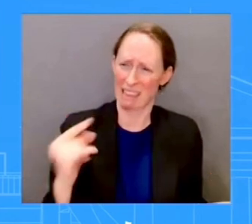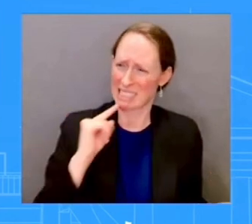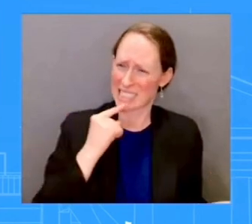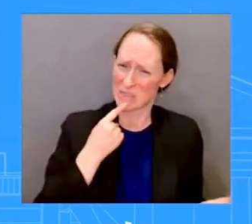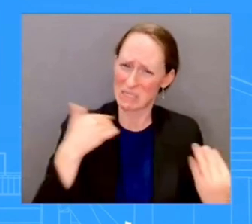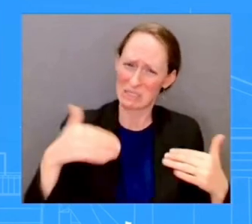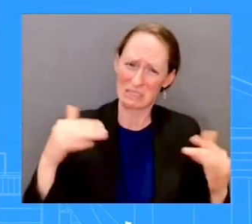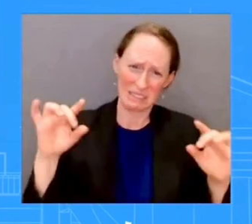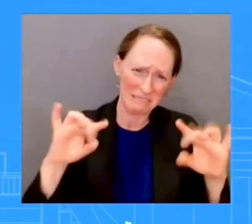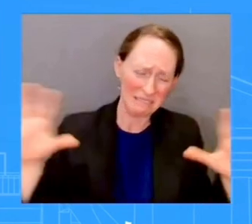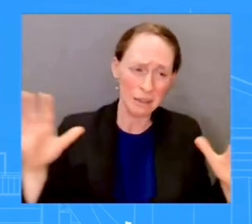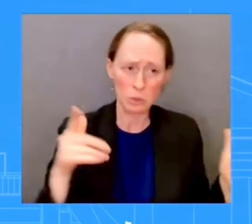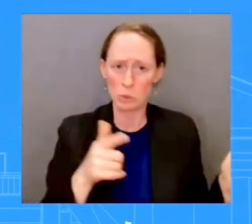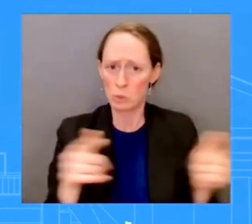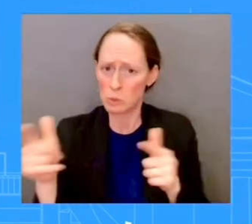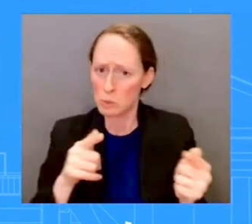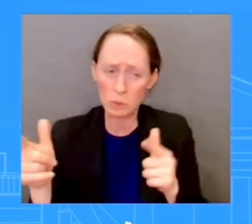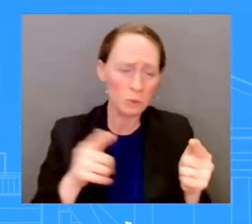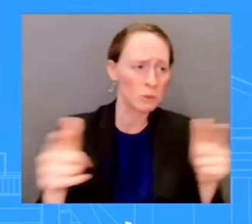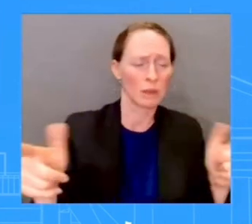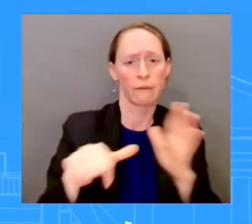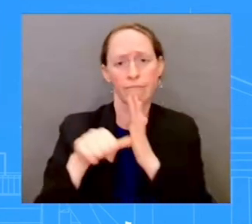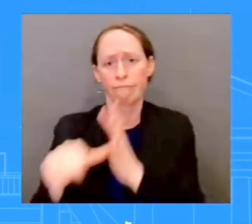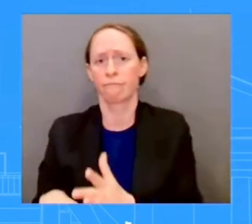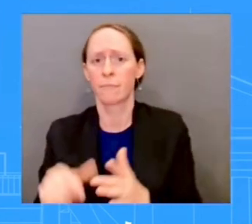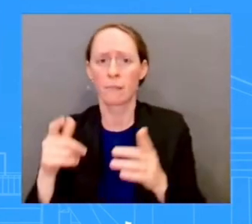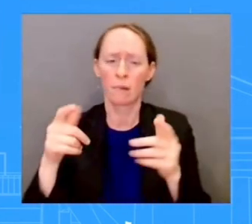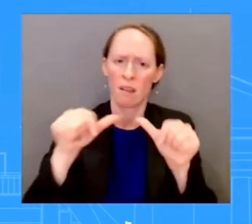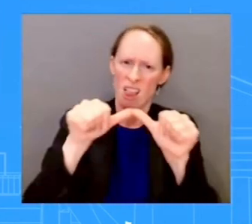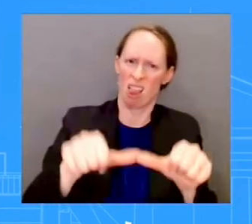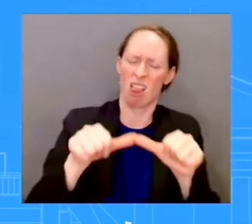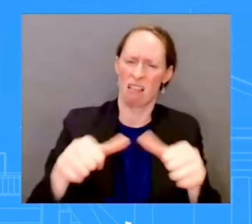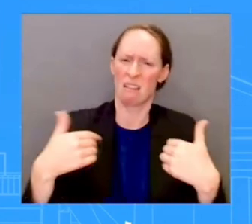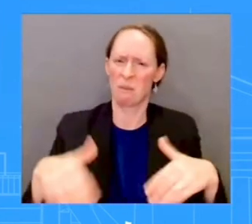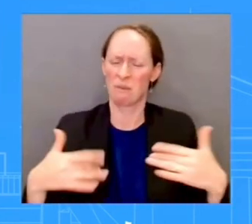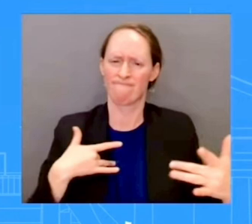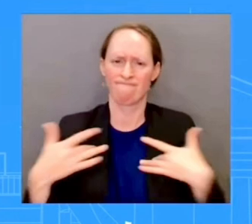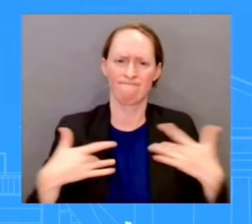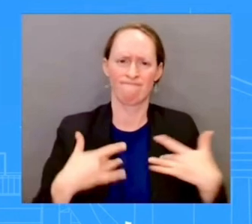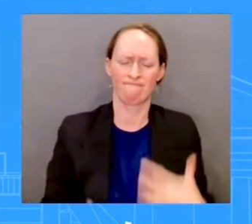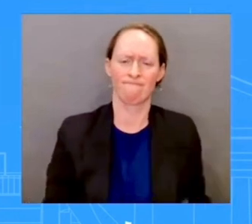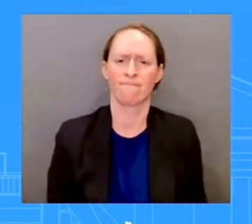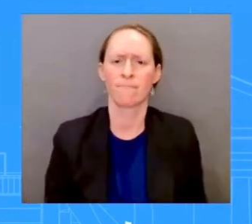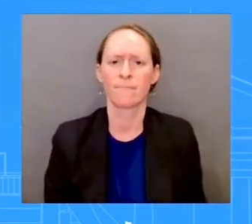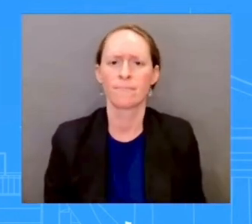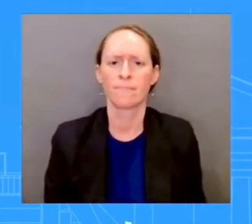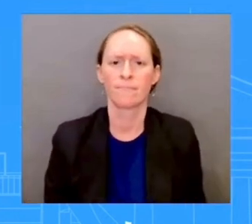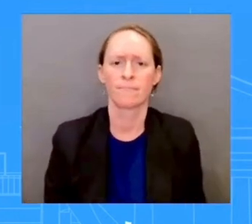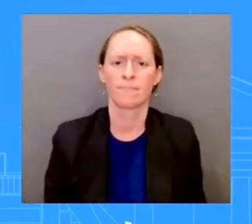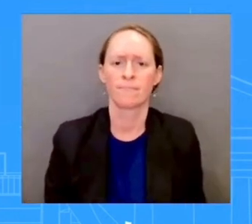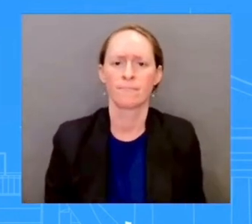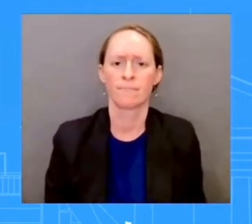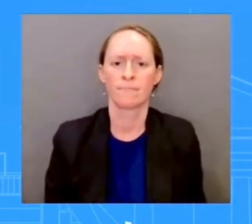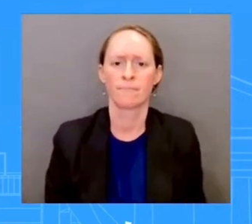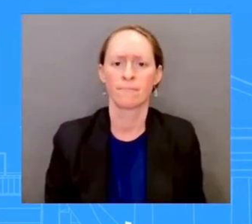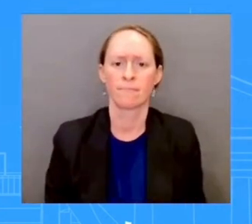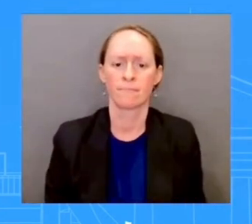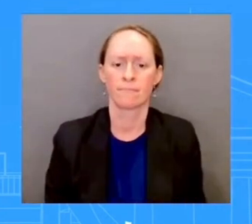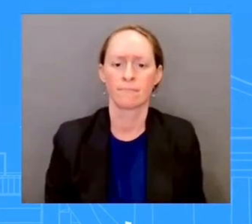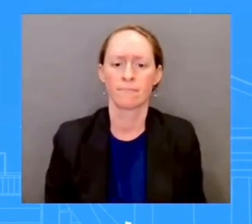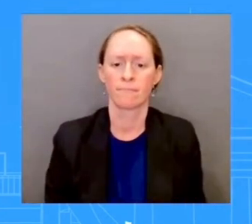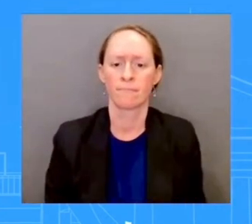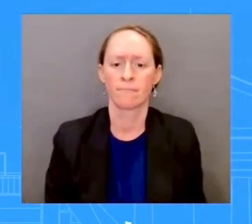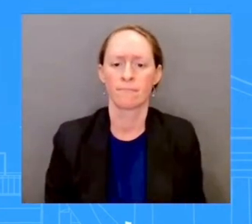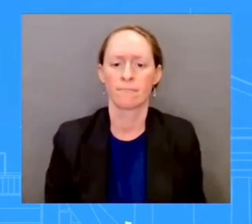Now, President Biden, as you all know, if you heard the back and forth, the Q&A that he was able to take at FEMA, that this